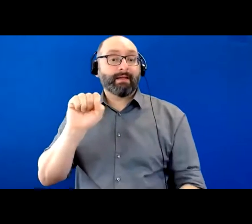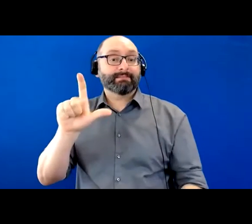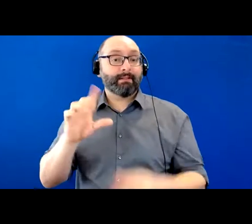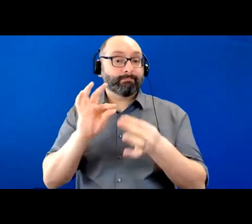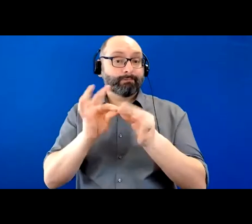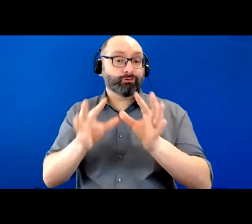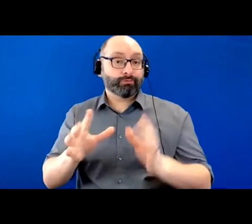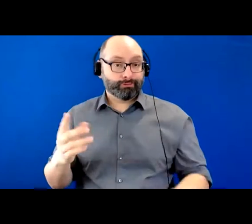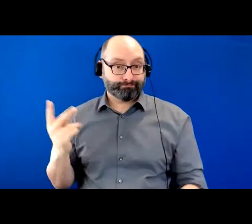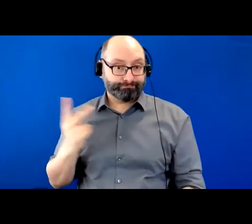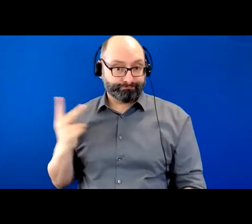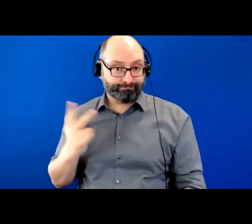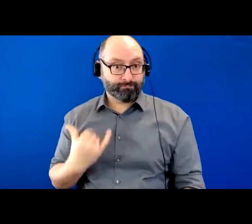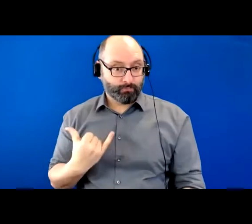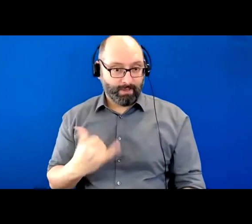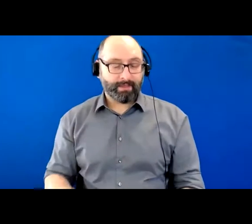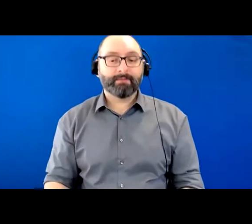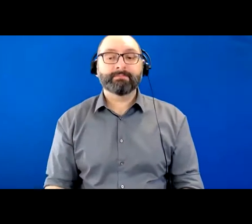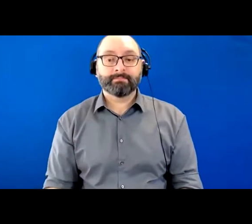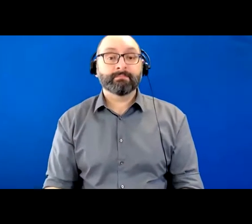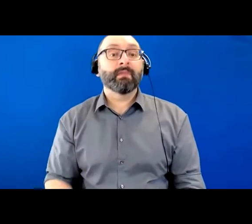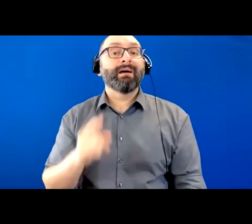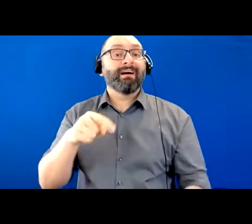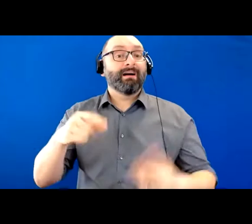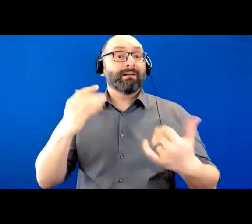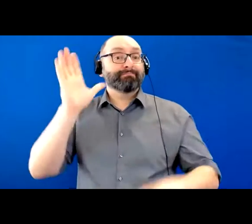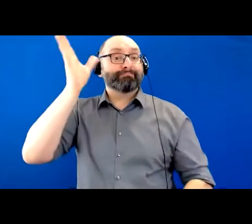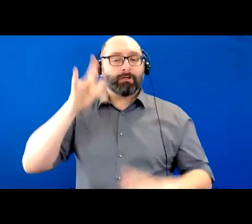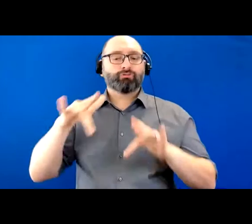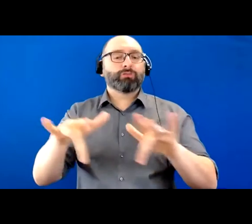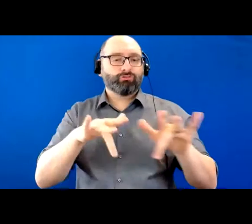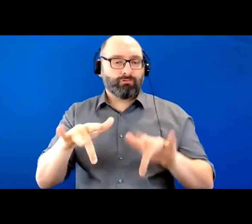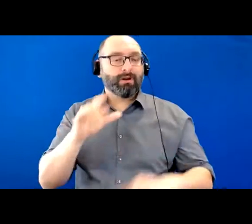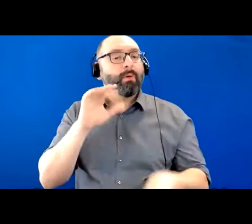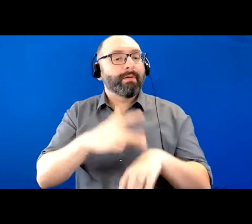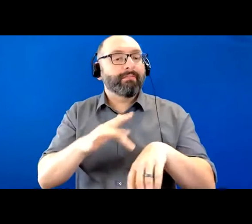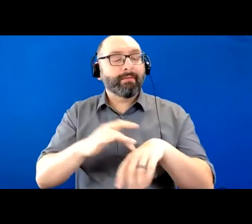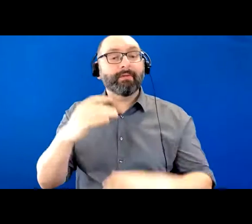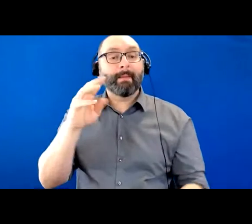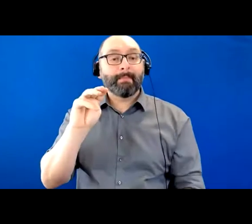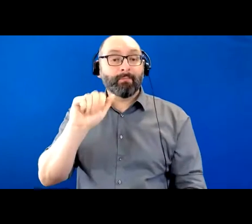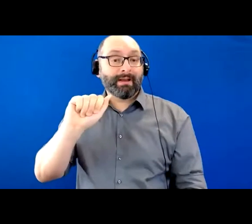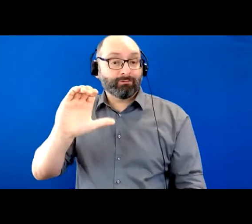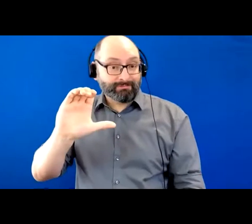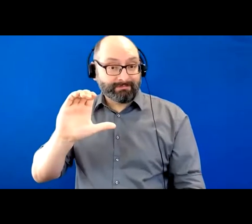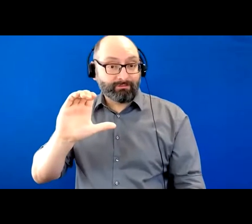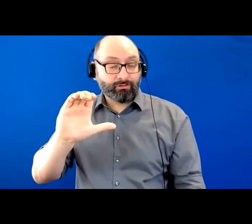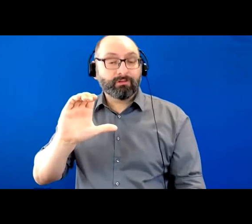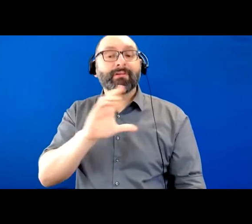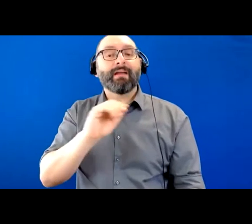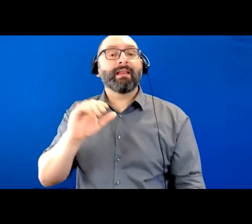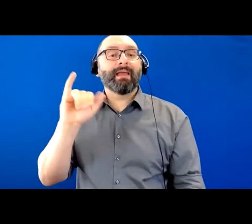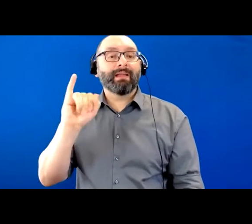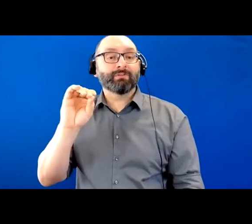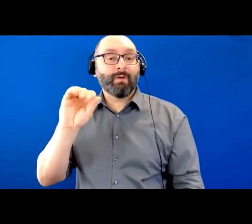interpretation today. This talk is being recorded and will be available on the Memory and Aging Center and Institution